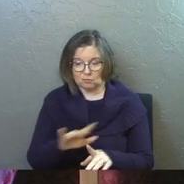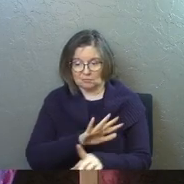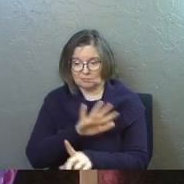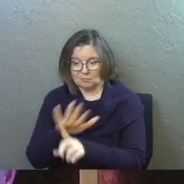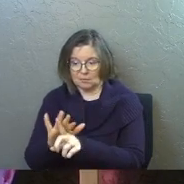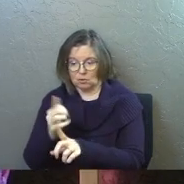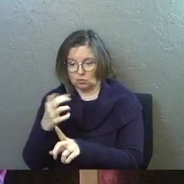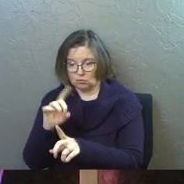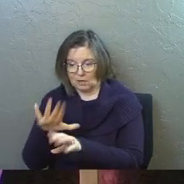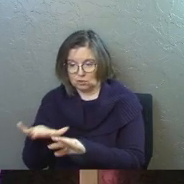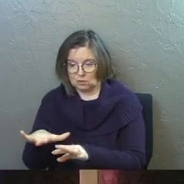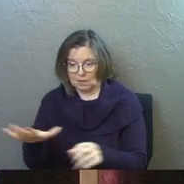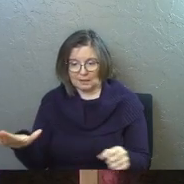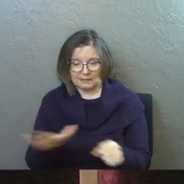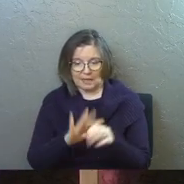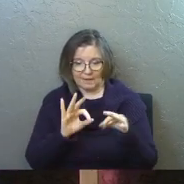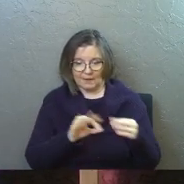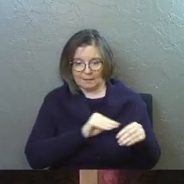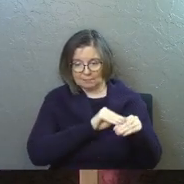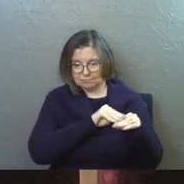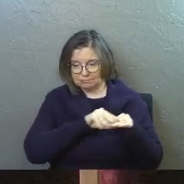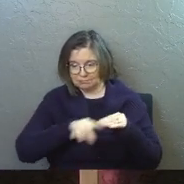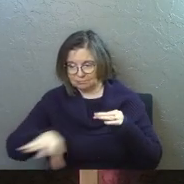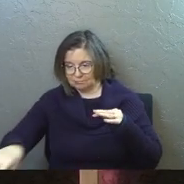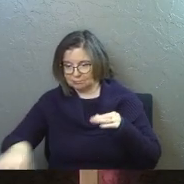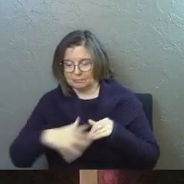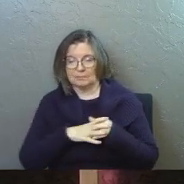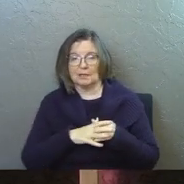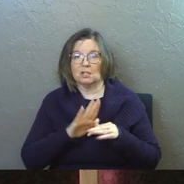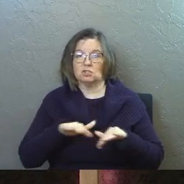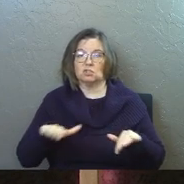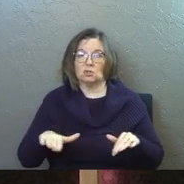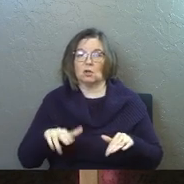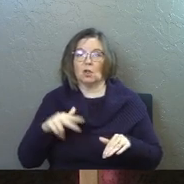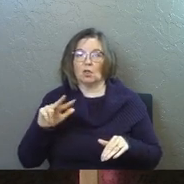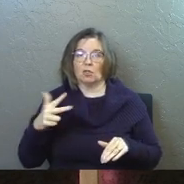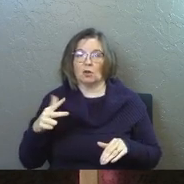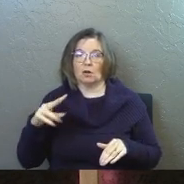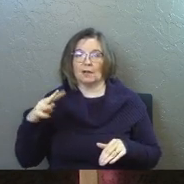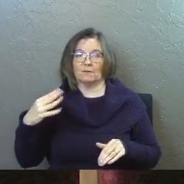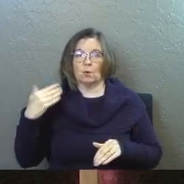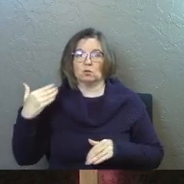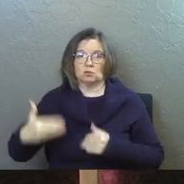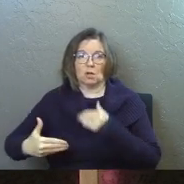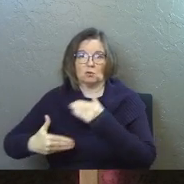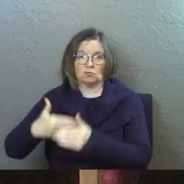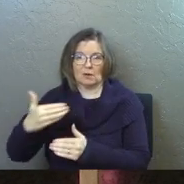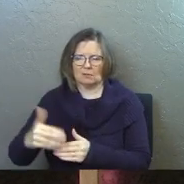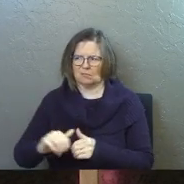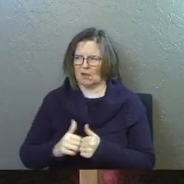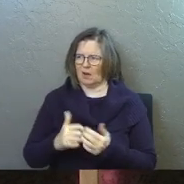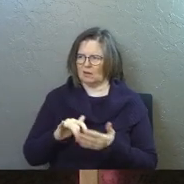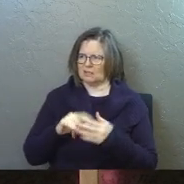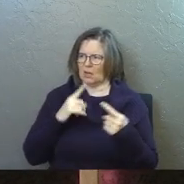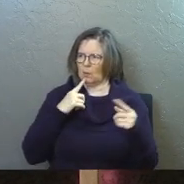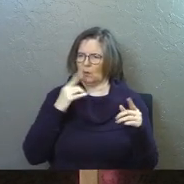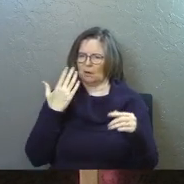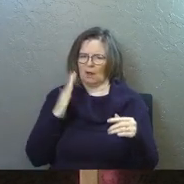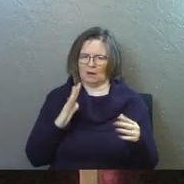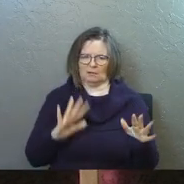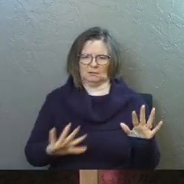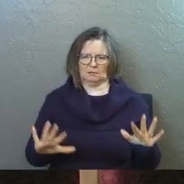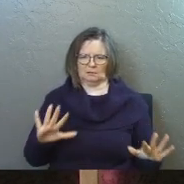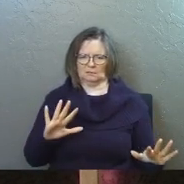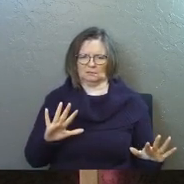The entire family is affected. Even children in the third and fourth generations. How in the world does that work, God?